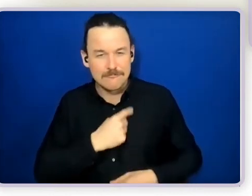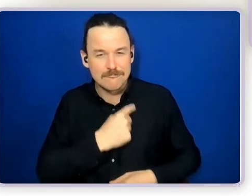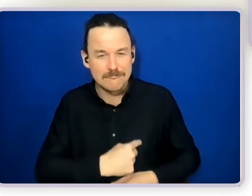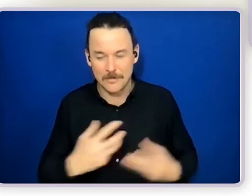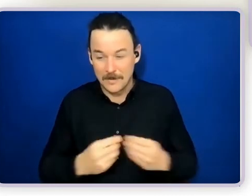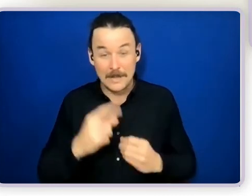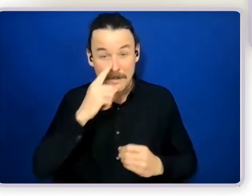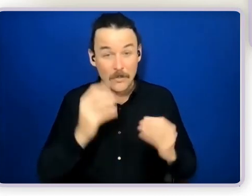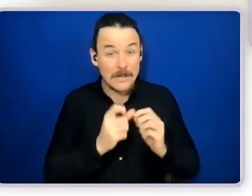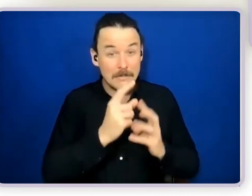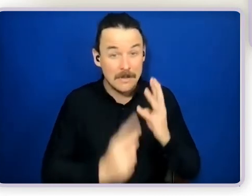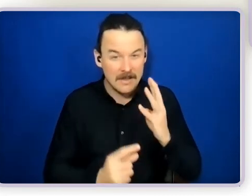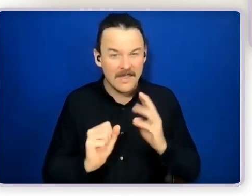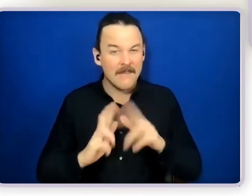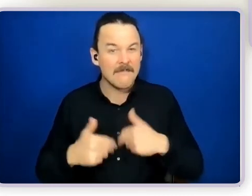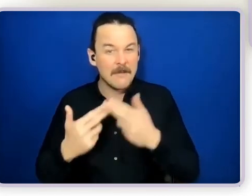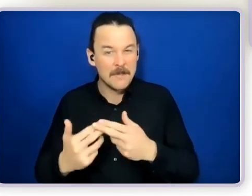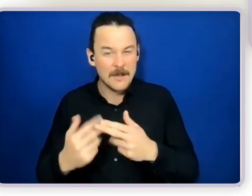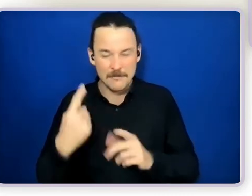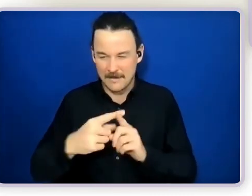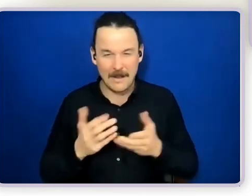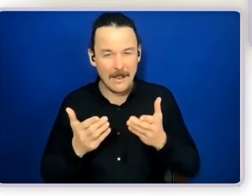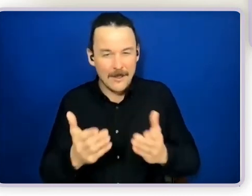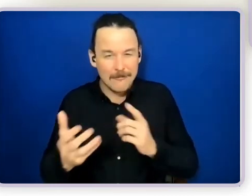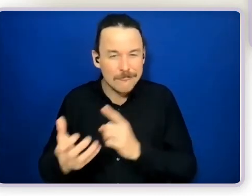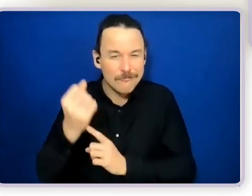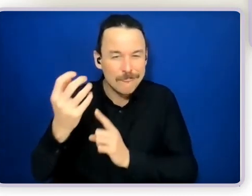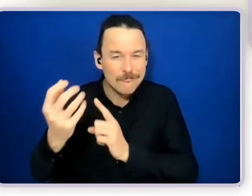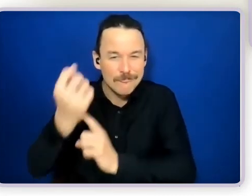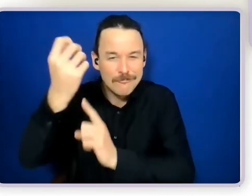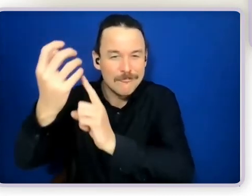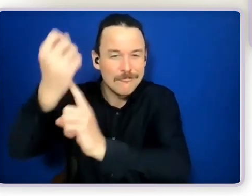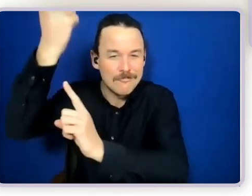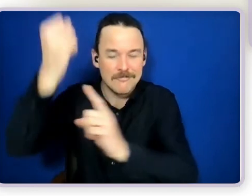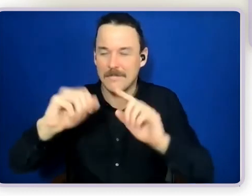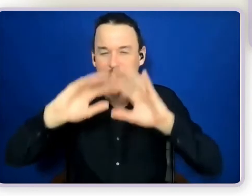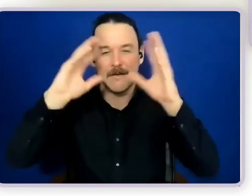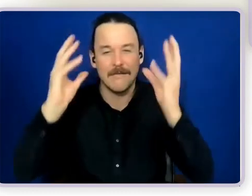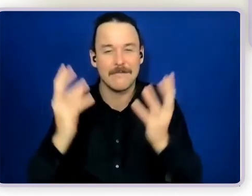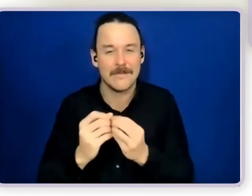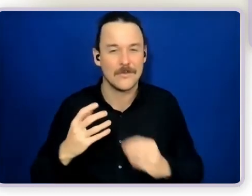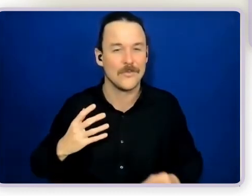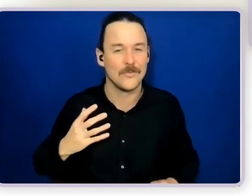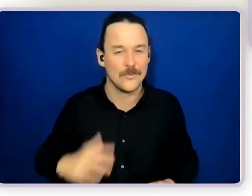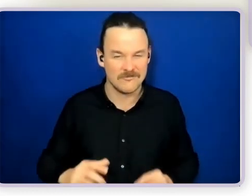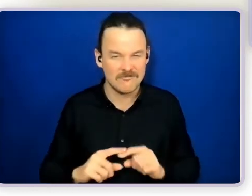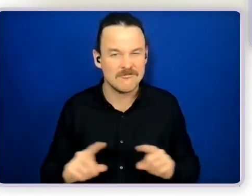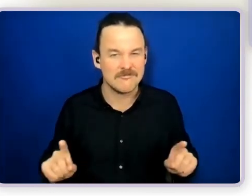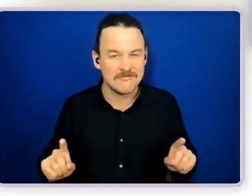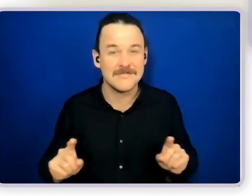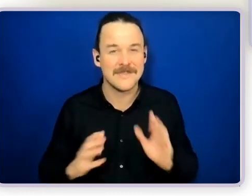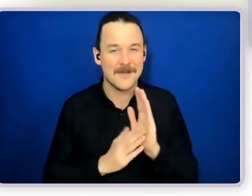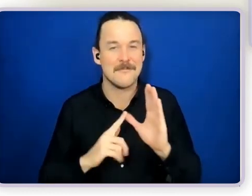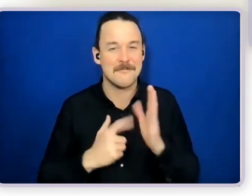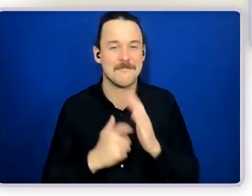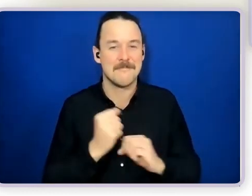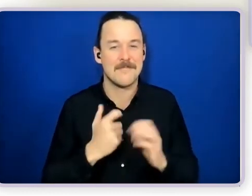achieve the lives that they want and that's thanks to Marg Rogers from CRU in Queensland we have